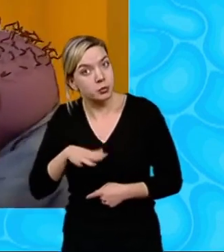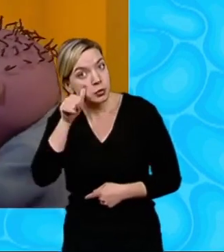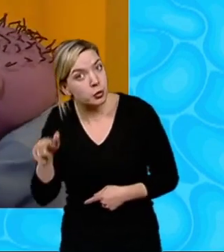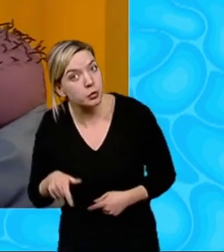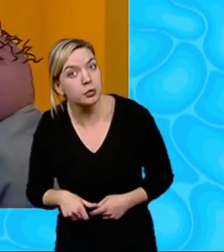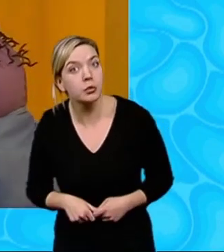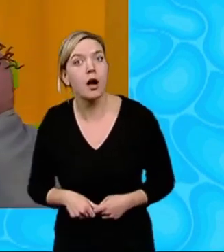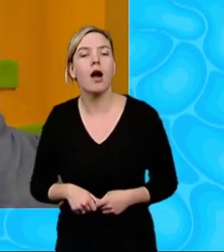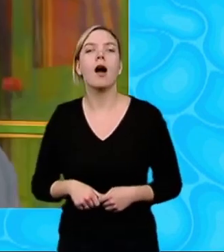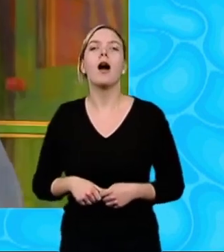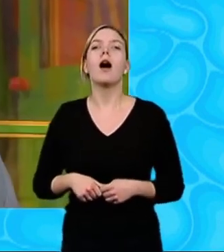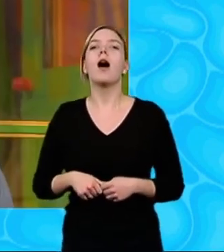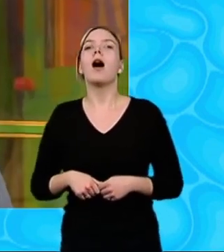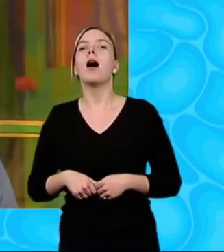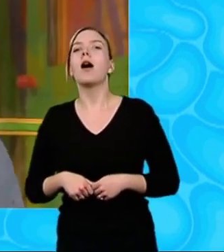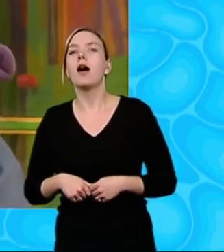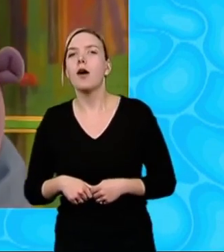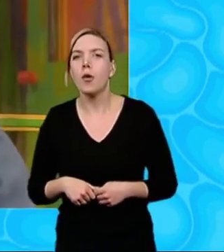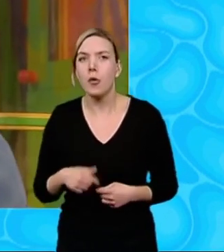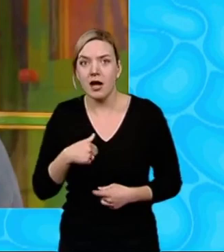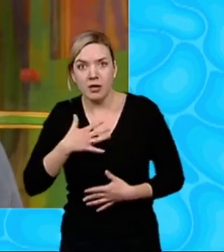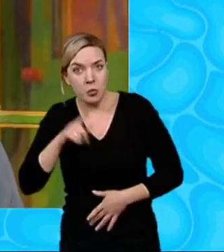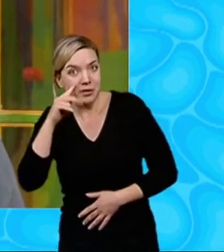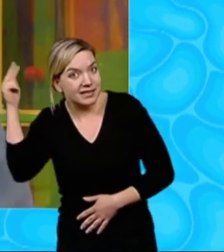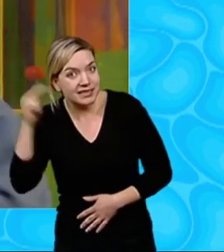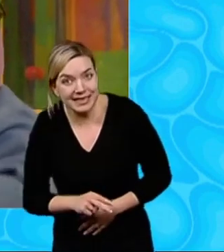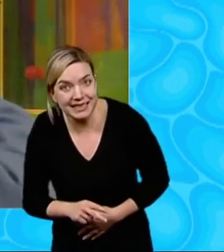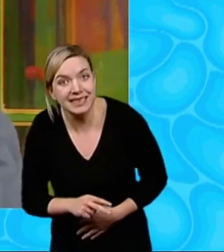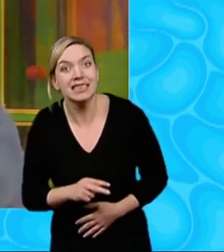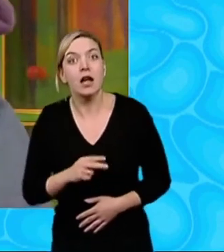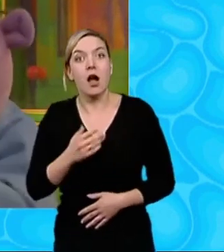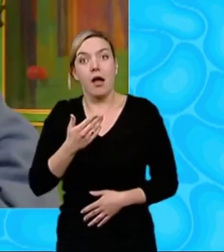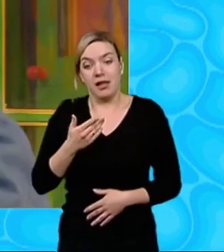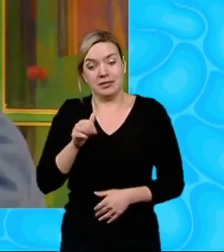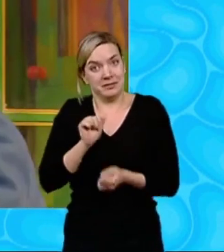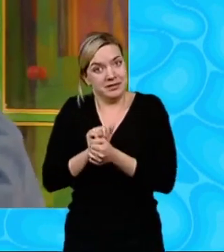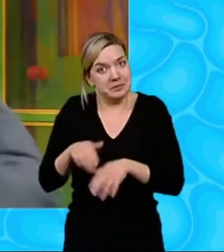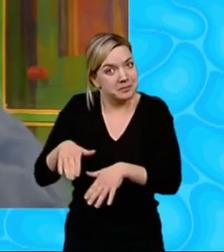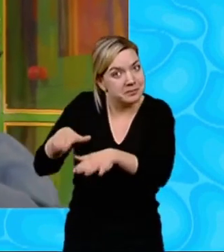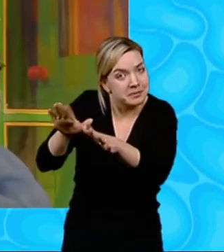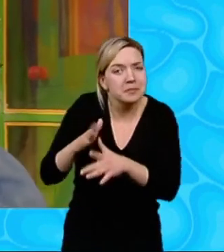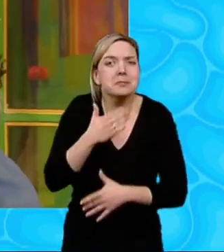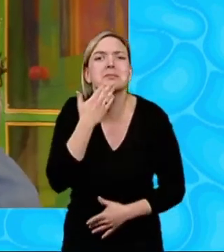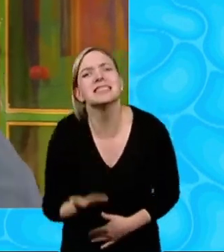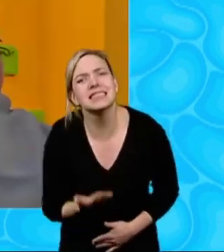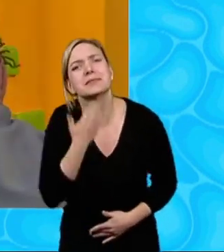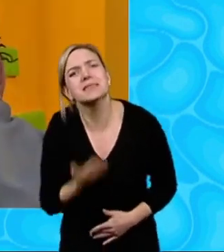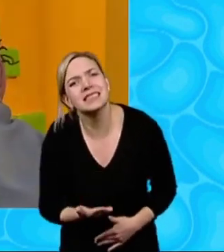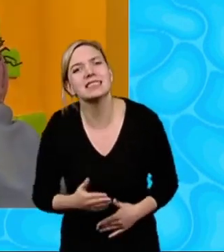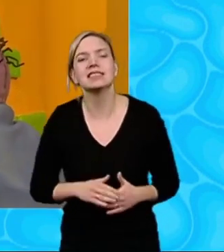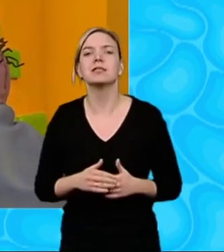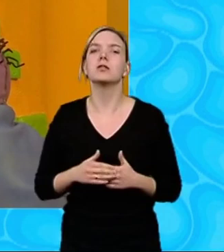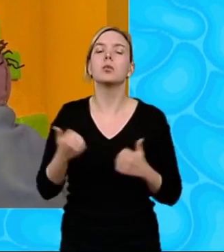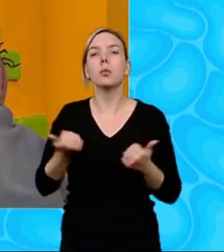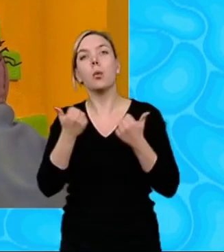oh, yes Shhh I don't want him to see it Can you just keep him out of the garden, please, Fizz? OK,